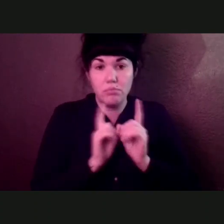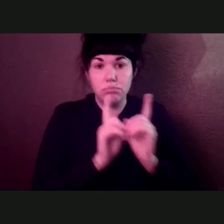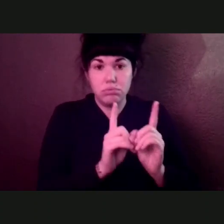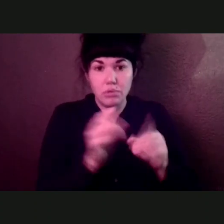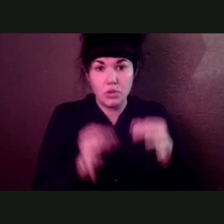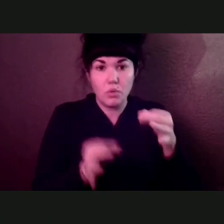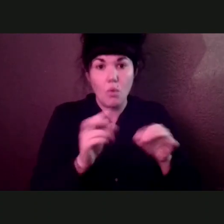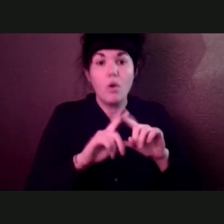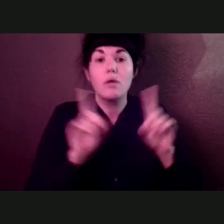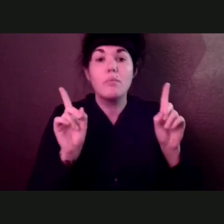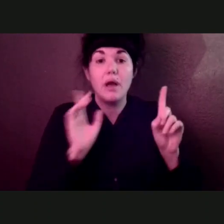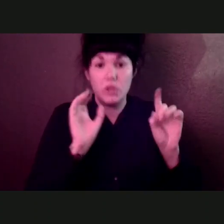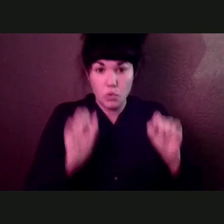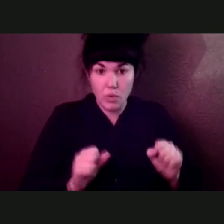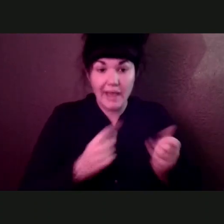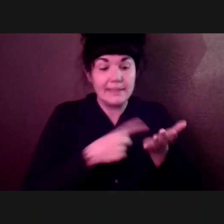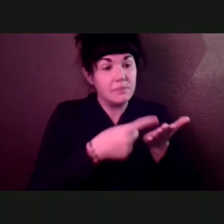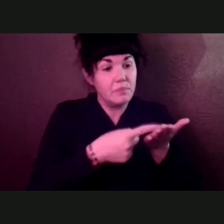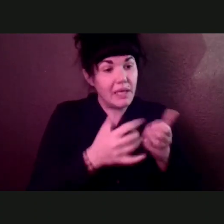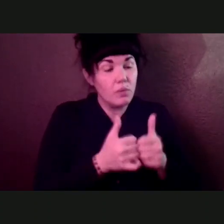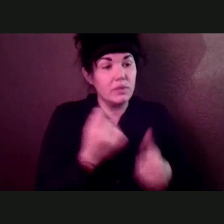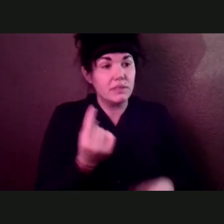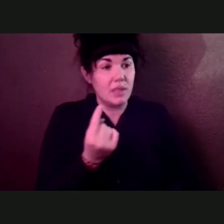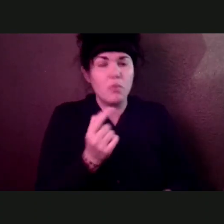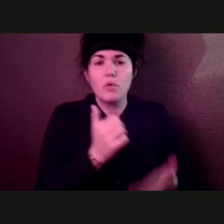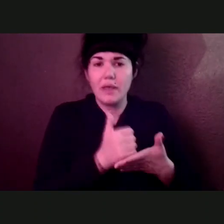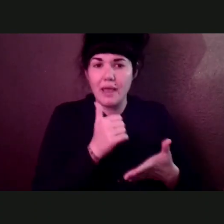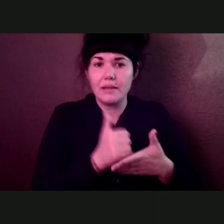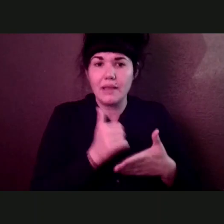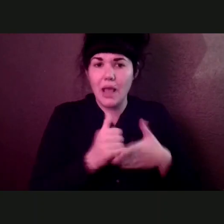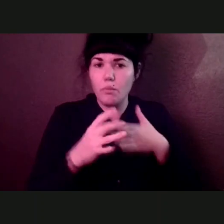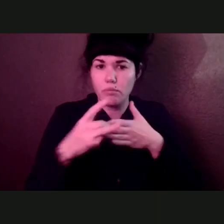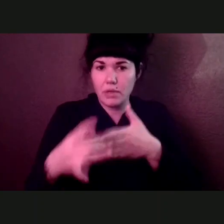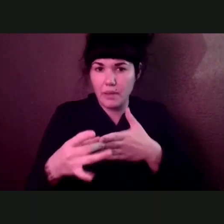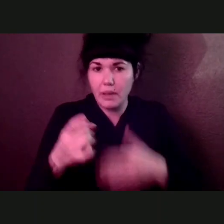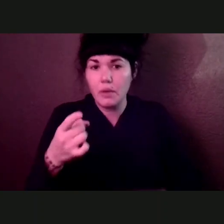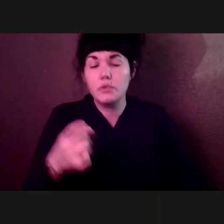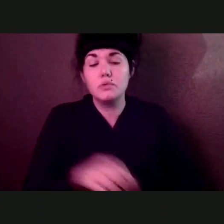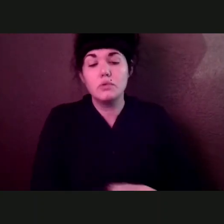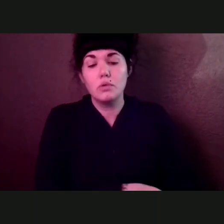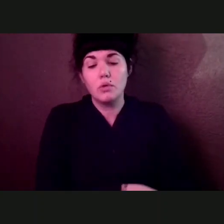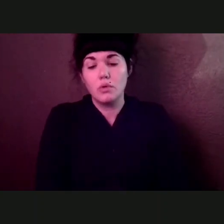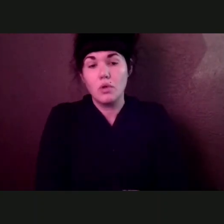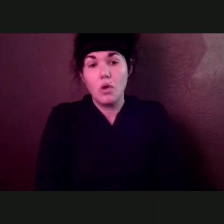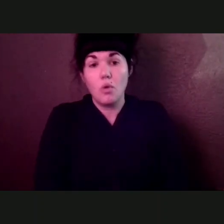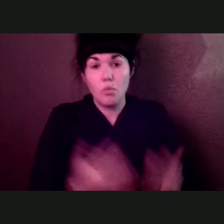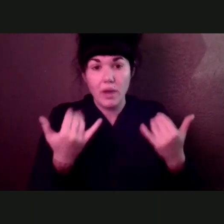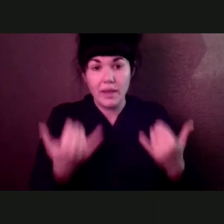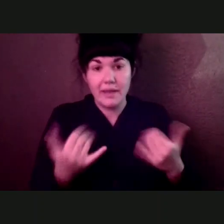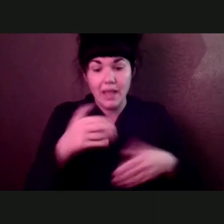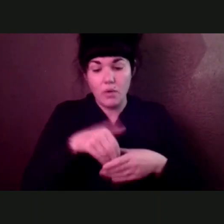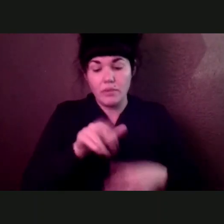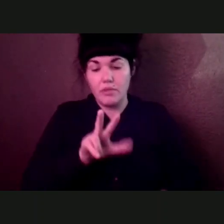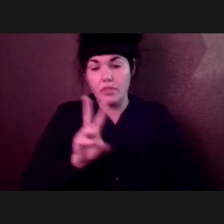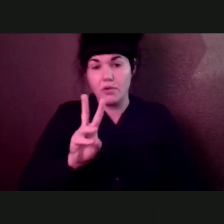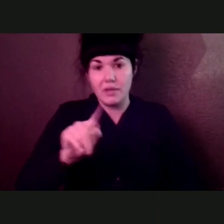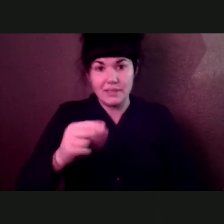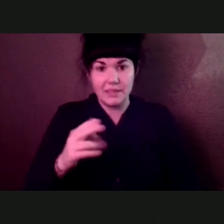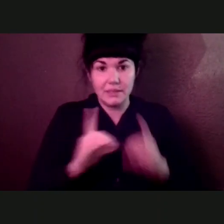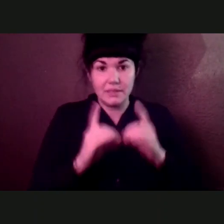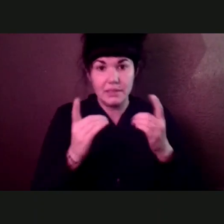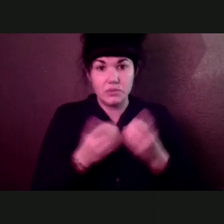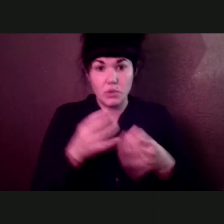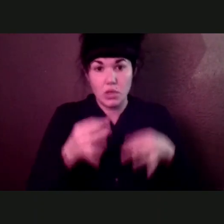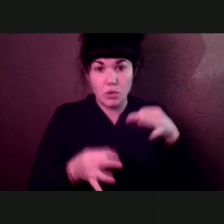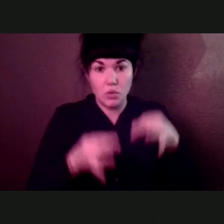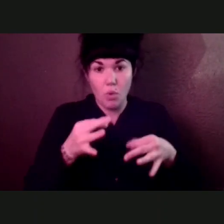And right now at the 36th district court, all first hearings are being adjourned with the hope that that